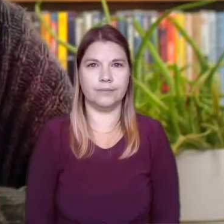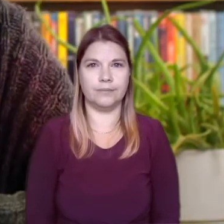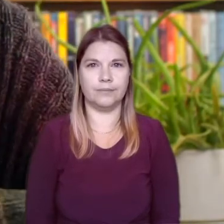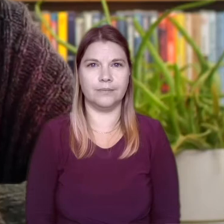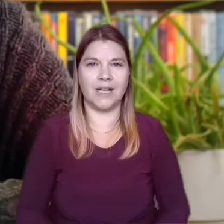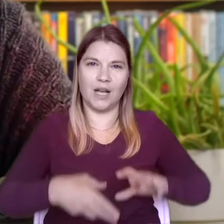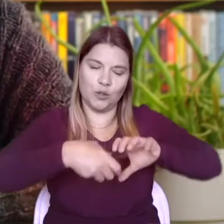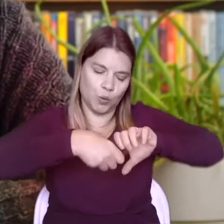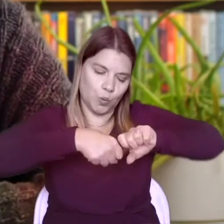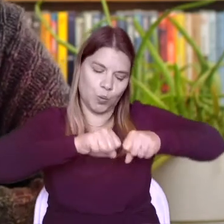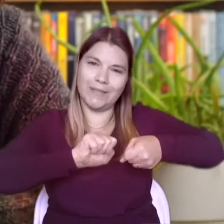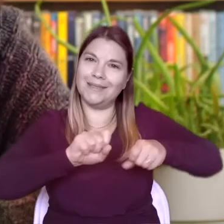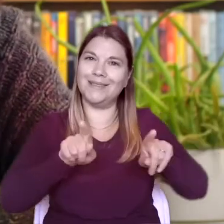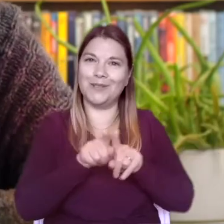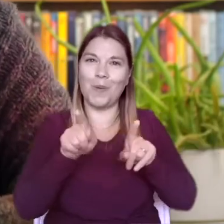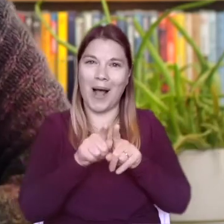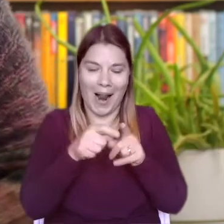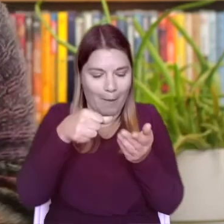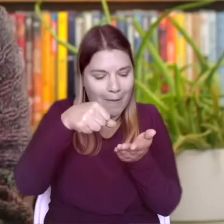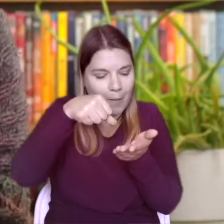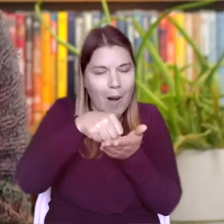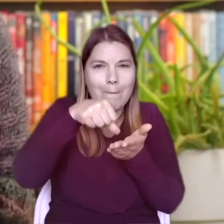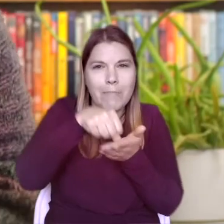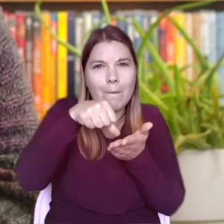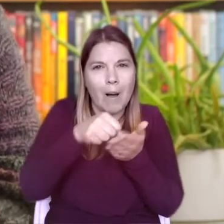I'm twisting it in my hands to make the little bubbles pop